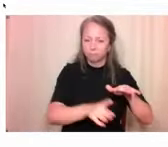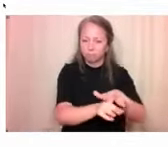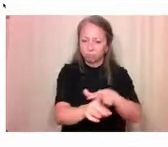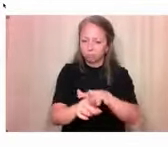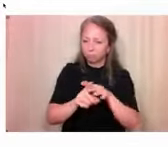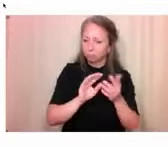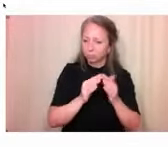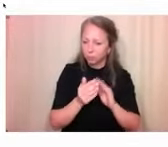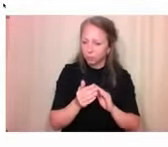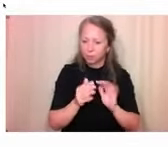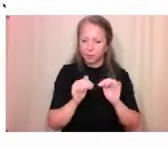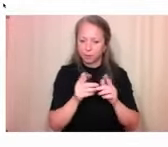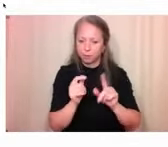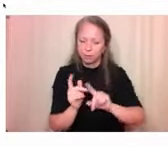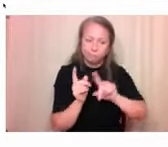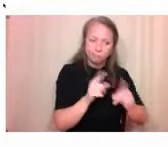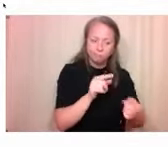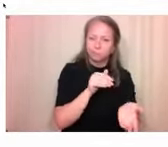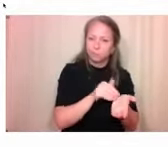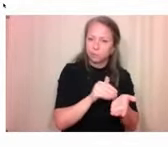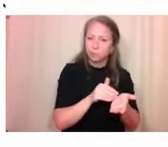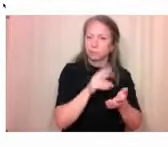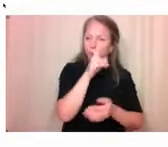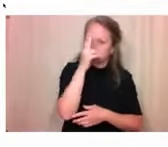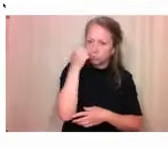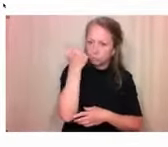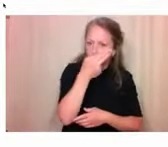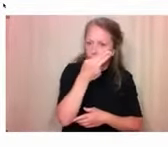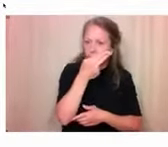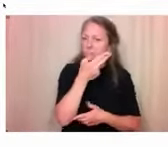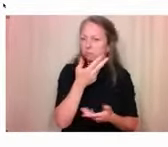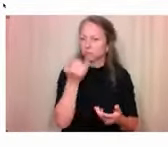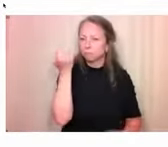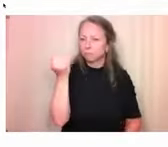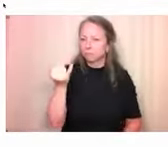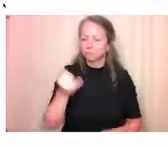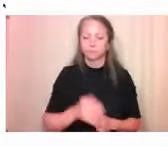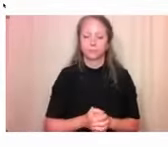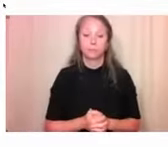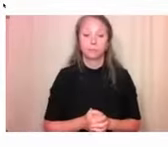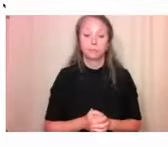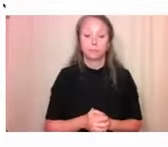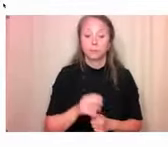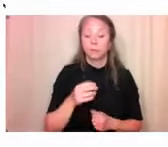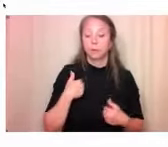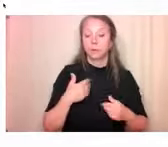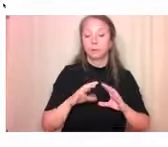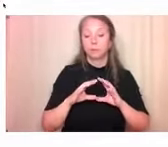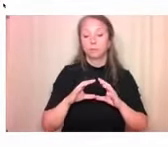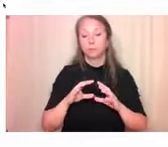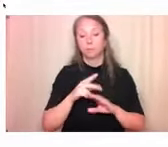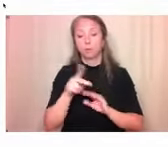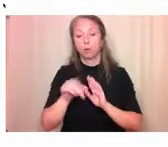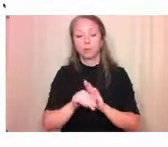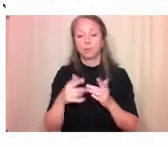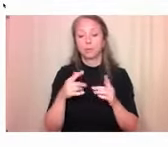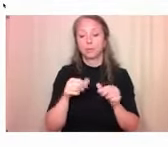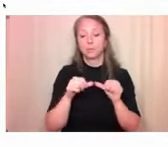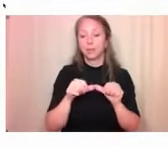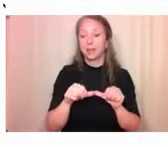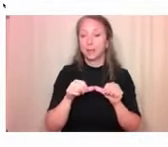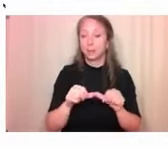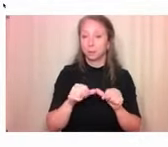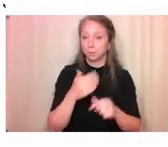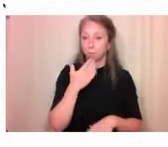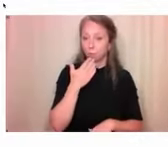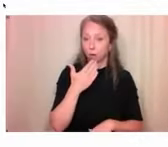and amenities. With the staying put and staying well project, we're looking at healthy community indicators again, but through